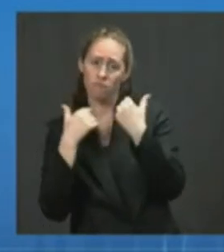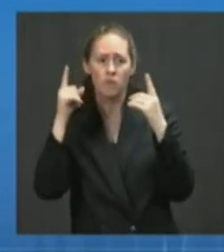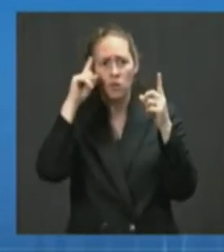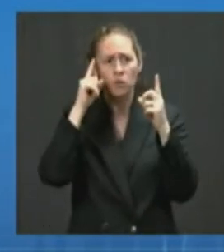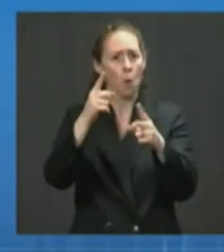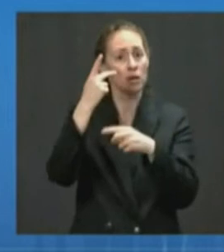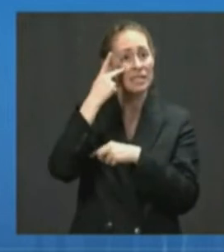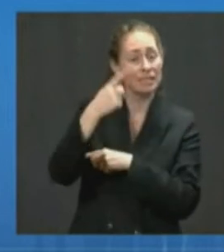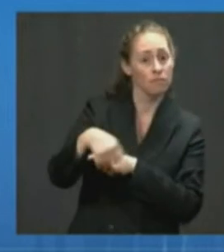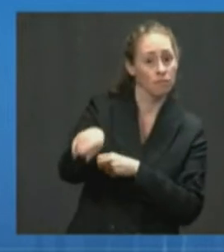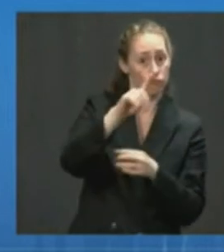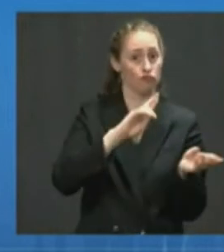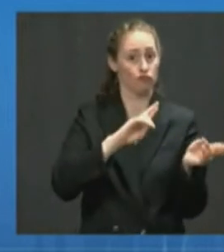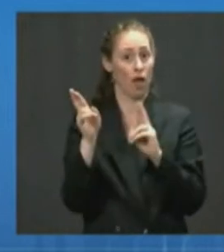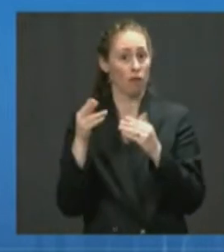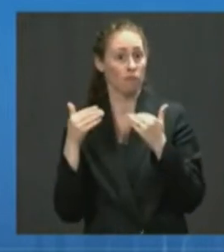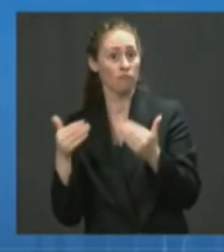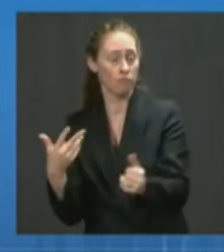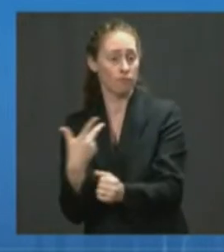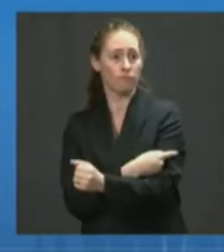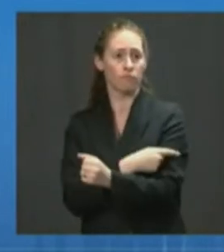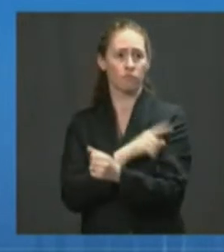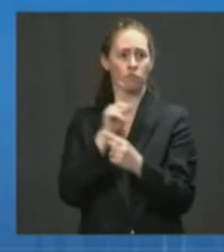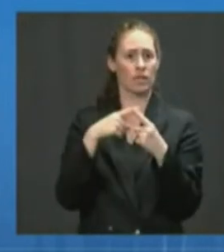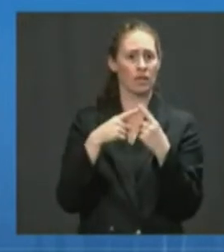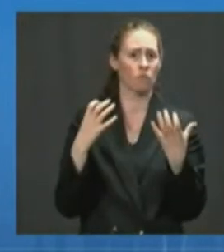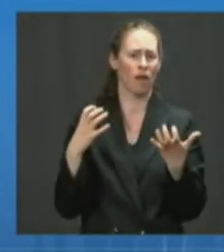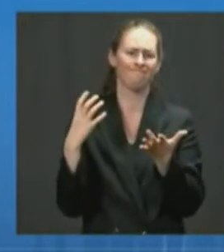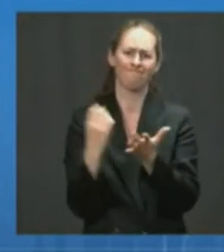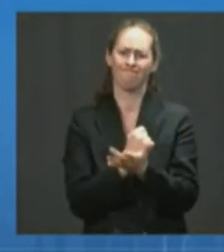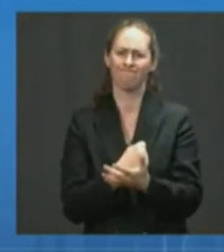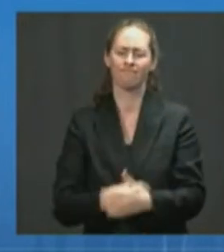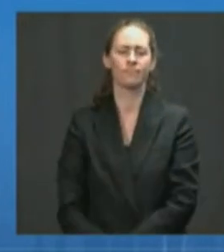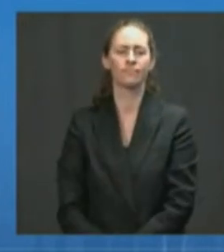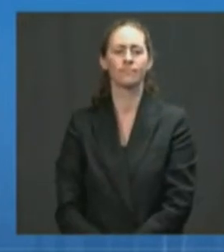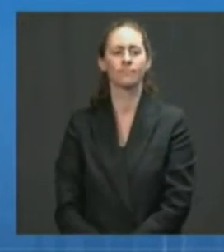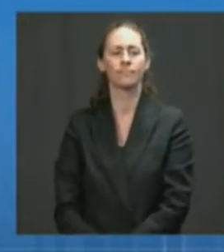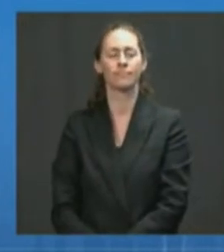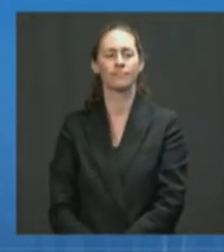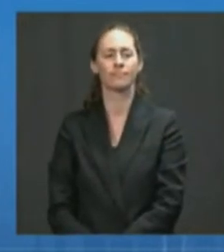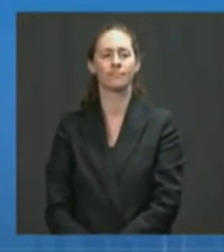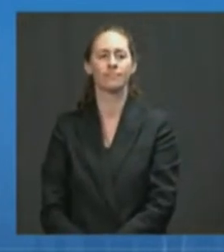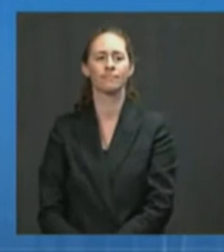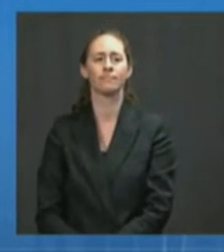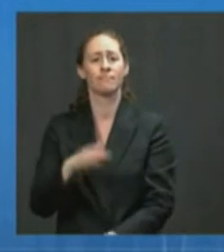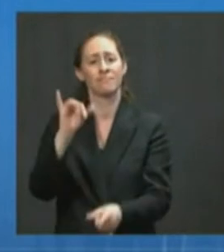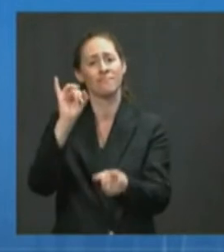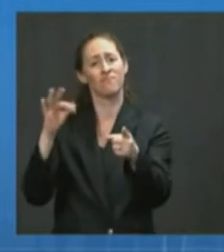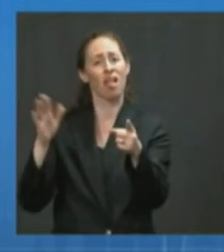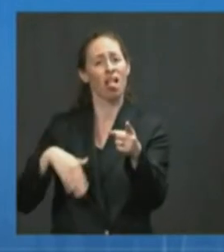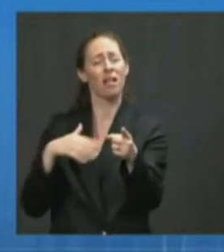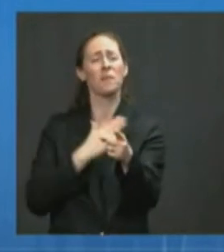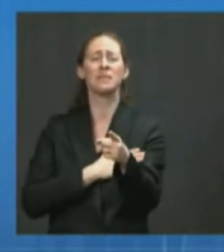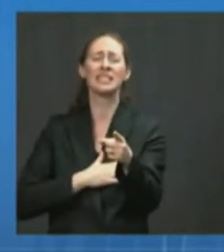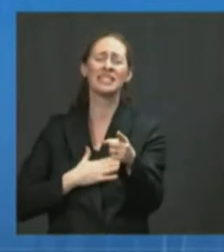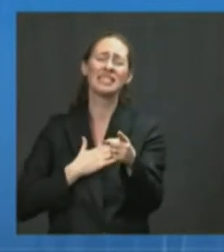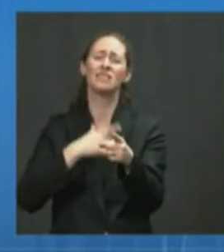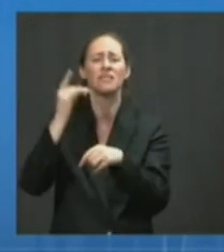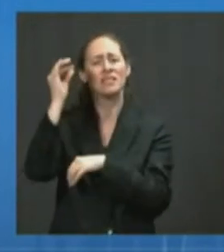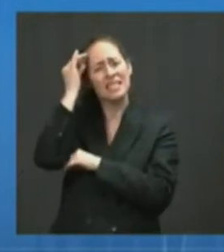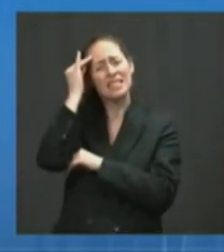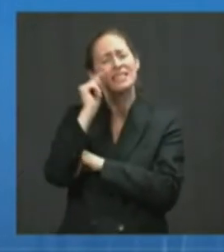wherever they're ready. So please, if you are unvaccinated, consider vaccination today.